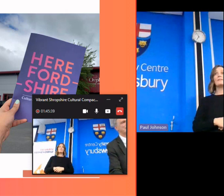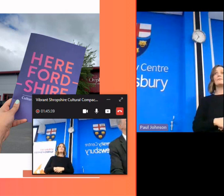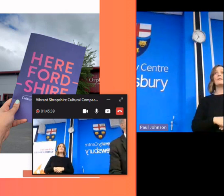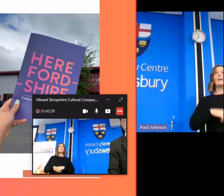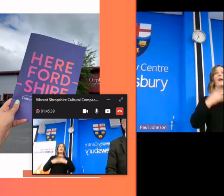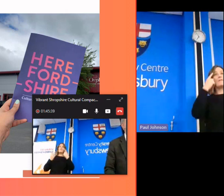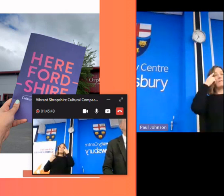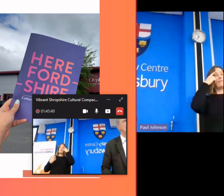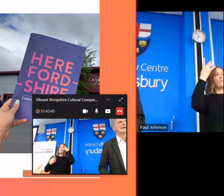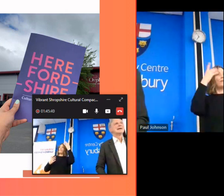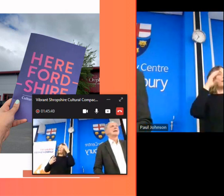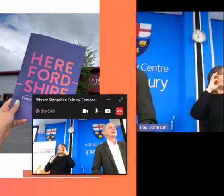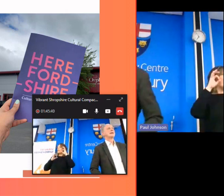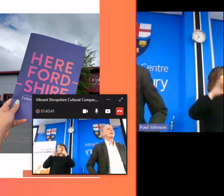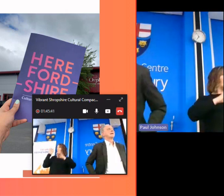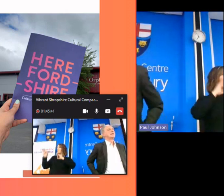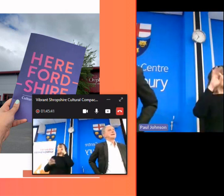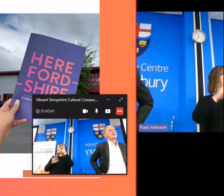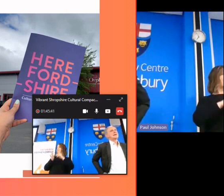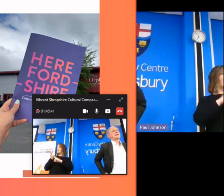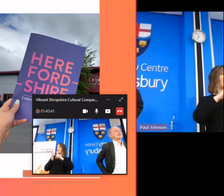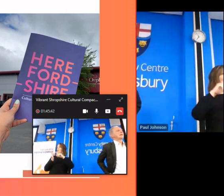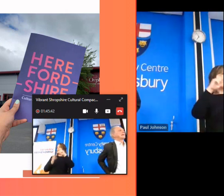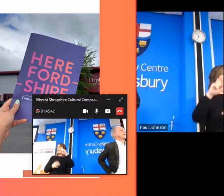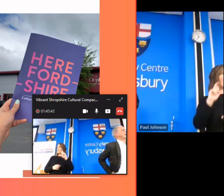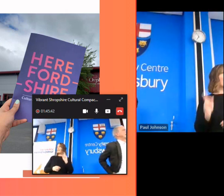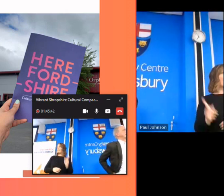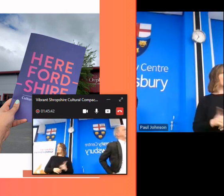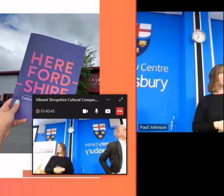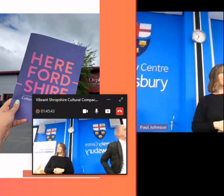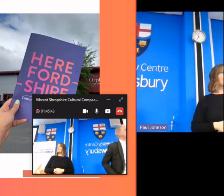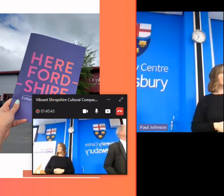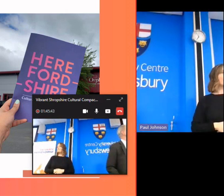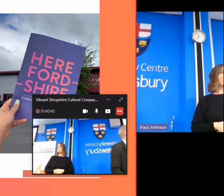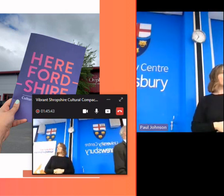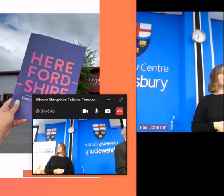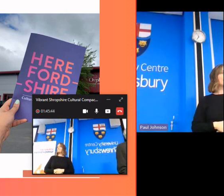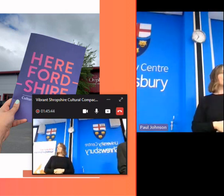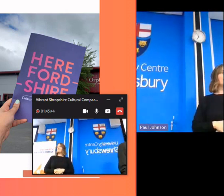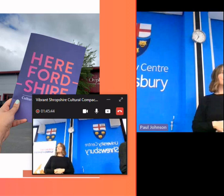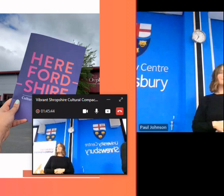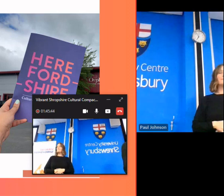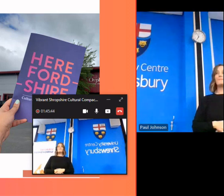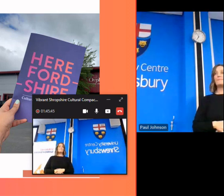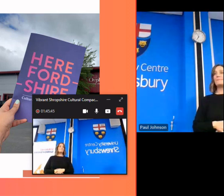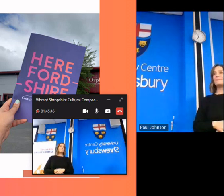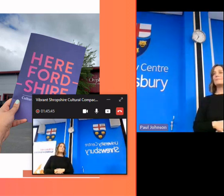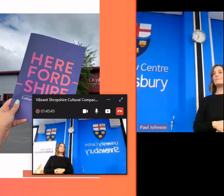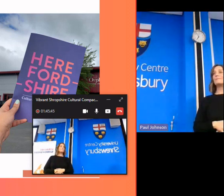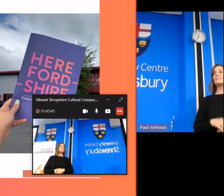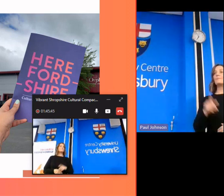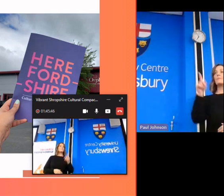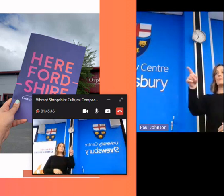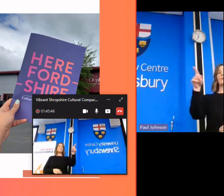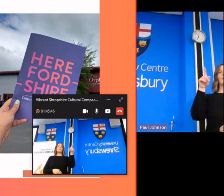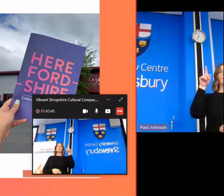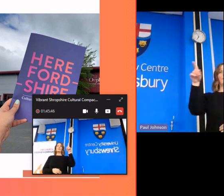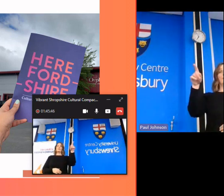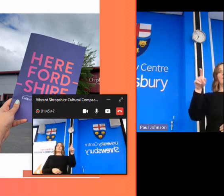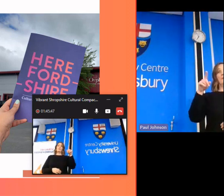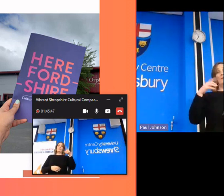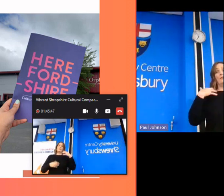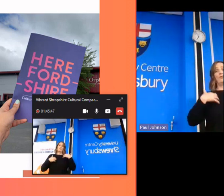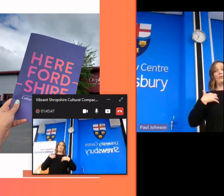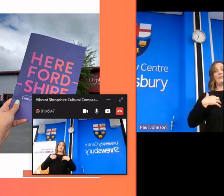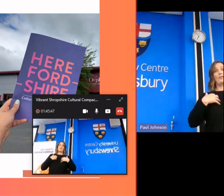very question to nick about what they've in her for sure yeah i'm just really interested